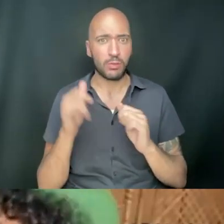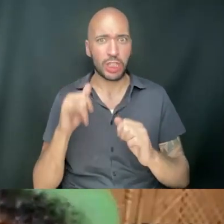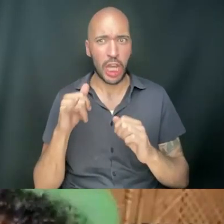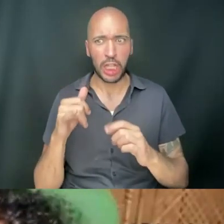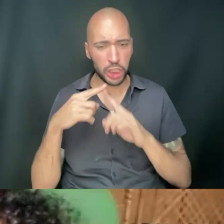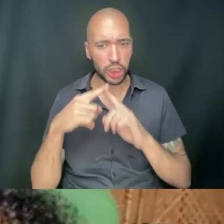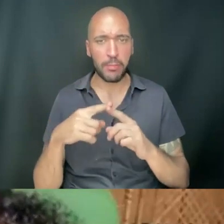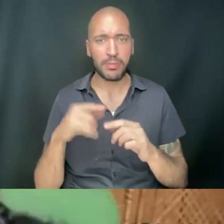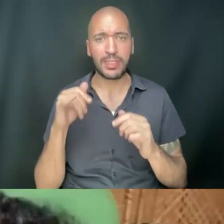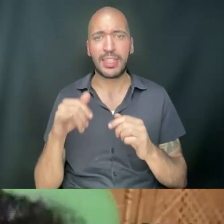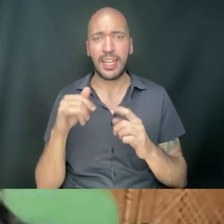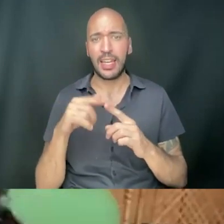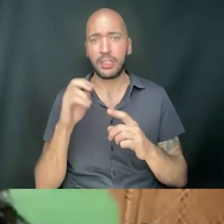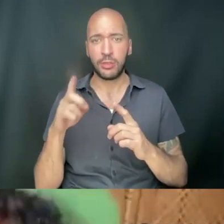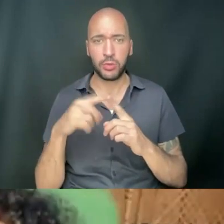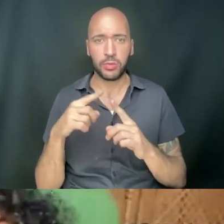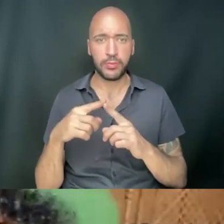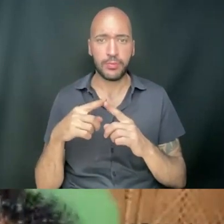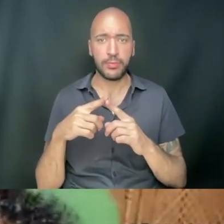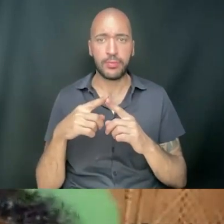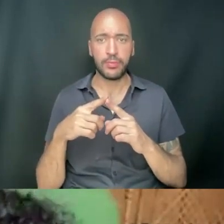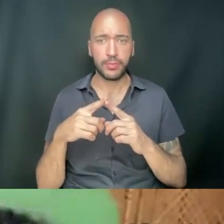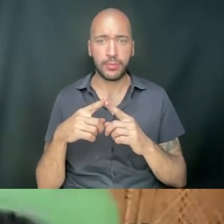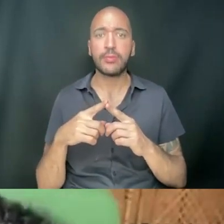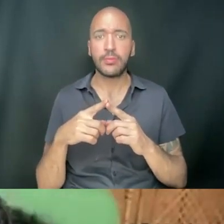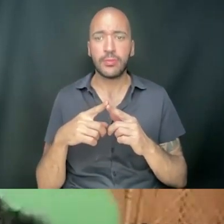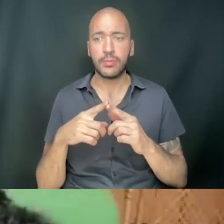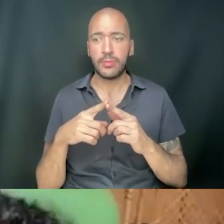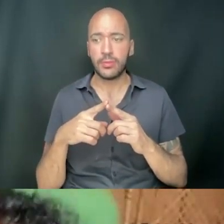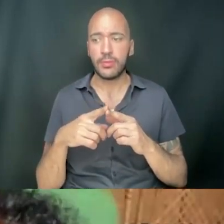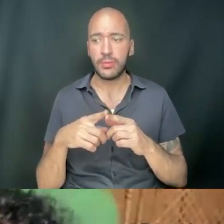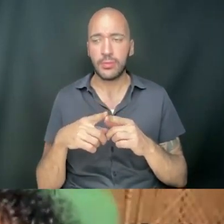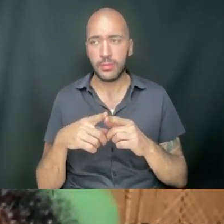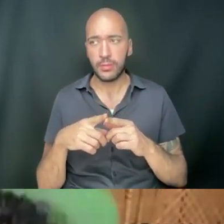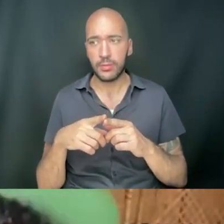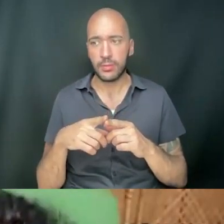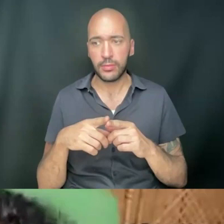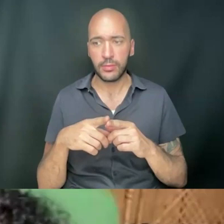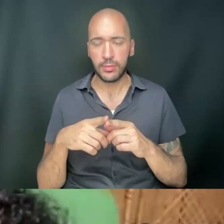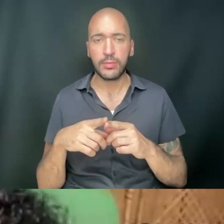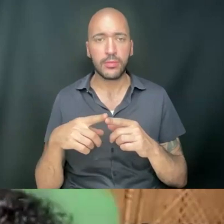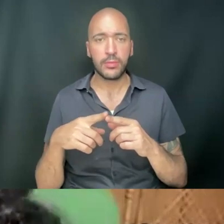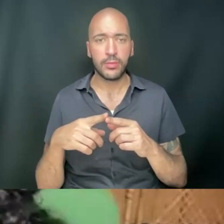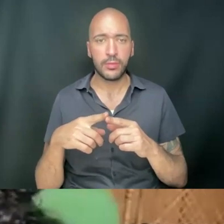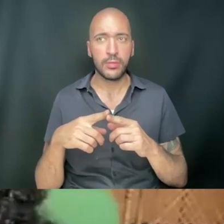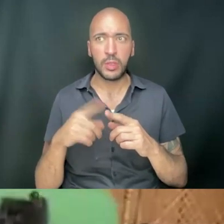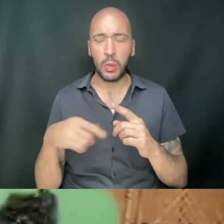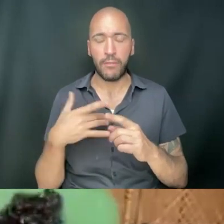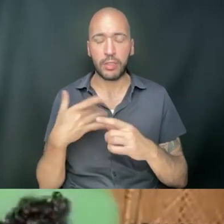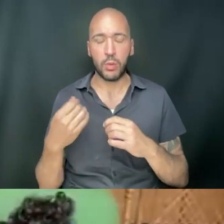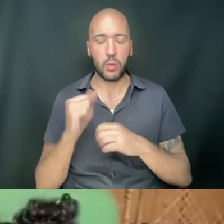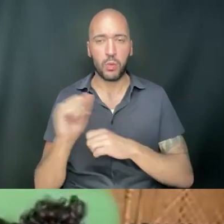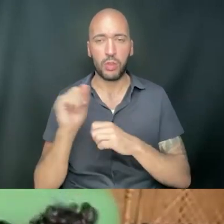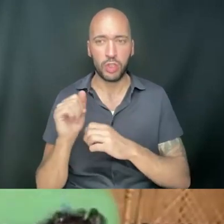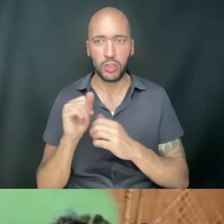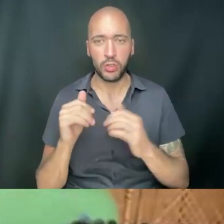How do you stay, you know, your ability to stay adept and to kind of continue to work in it when it becomes so overpowering? And I remember going